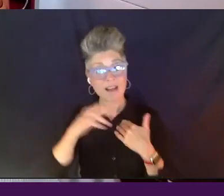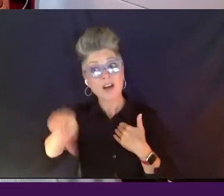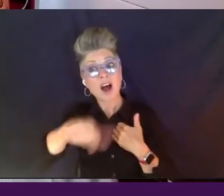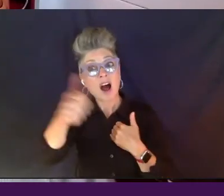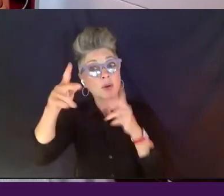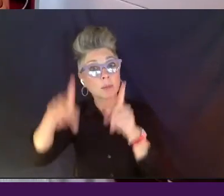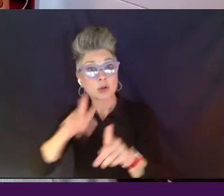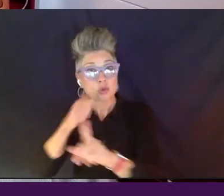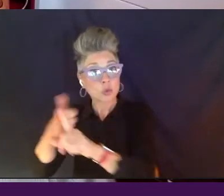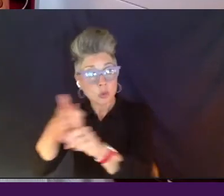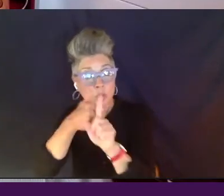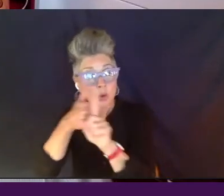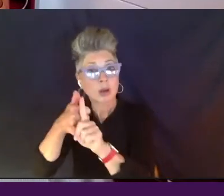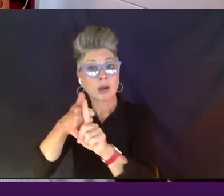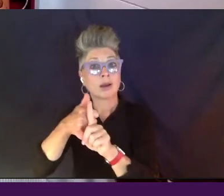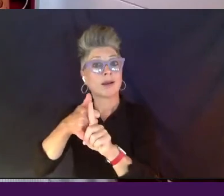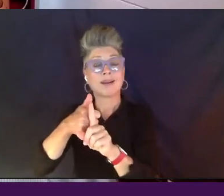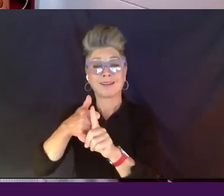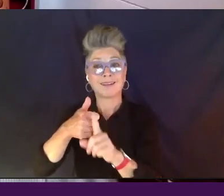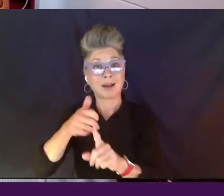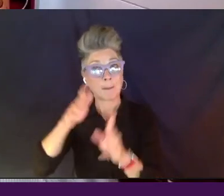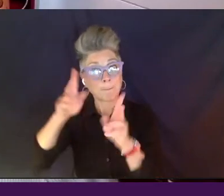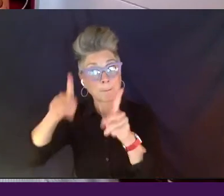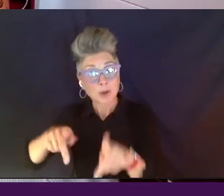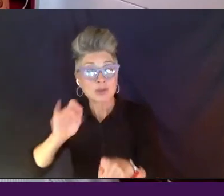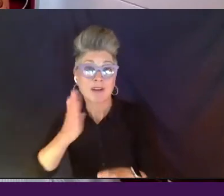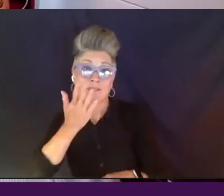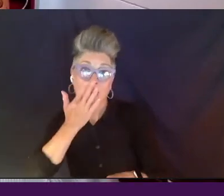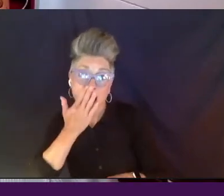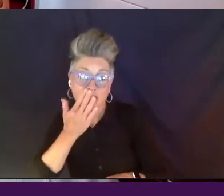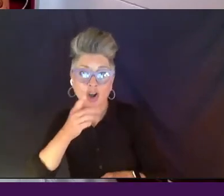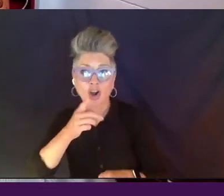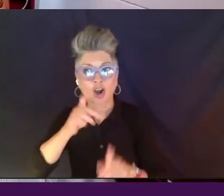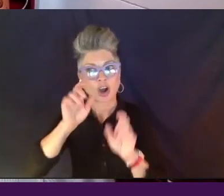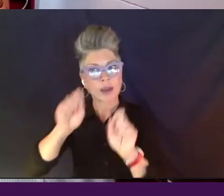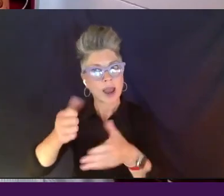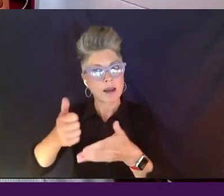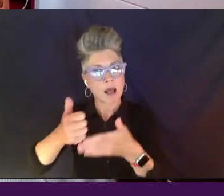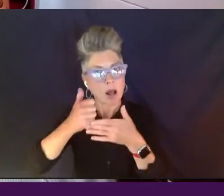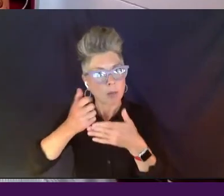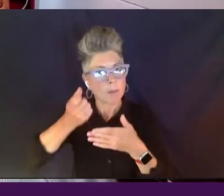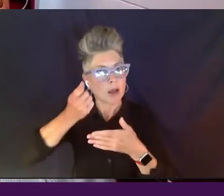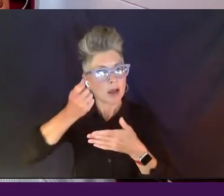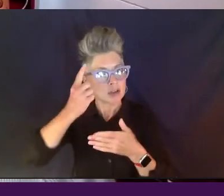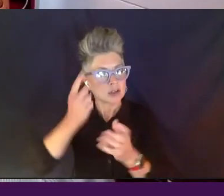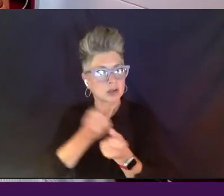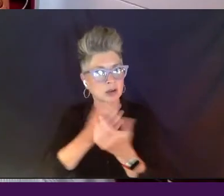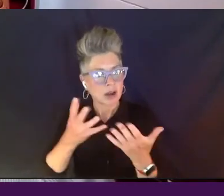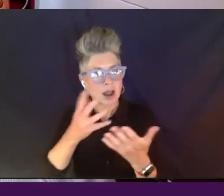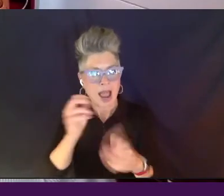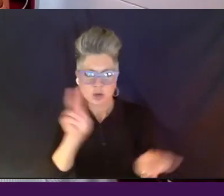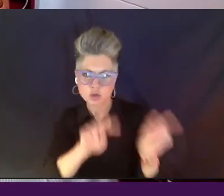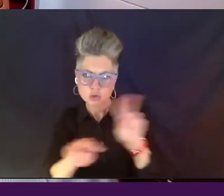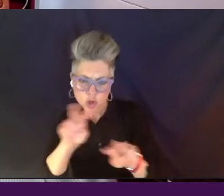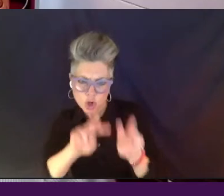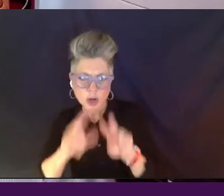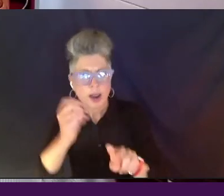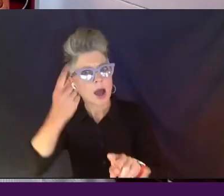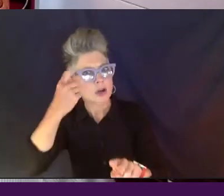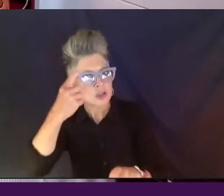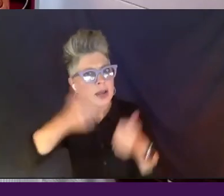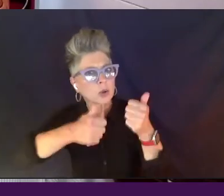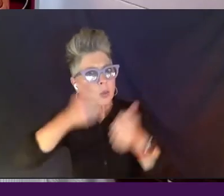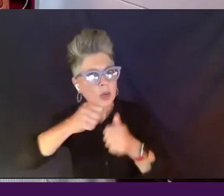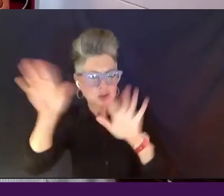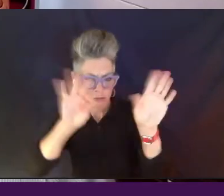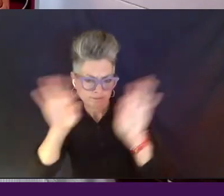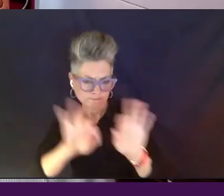is a gatekeeper, who is who sort of can understand those stories that need to be within the system, that's important. That's a